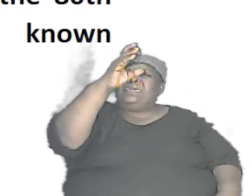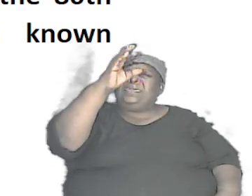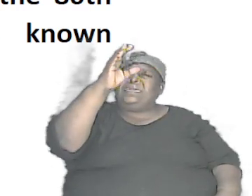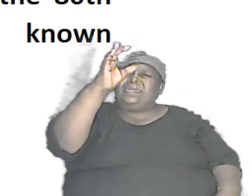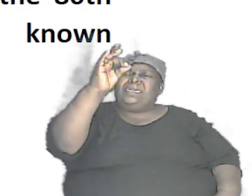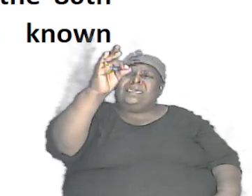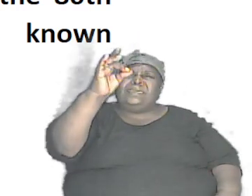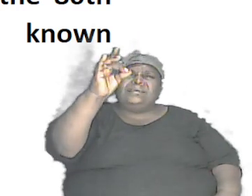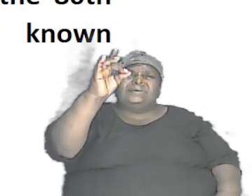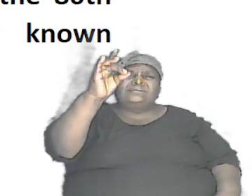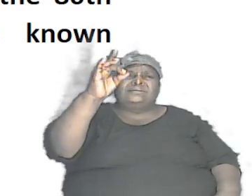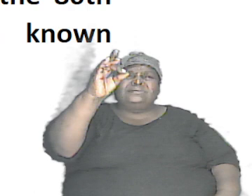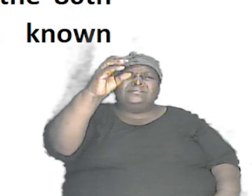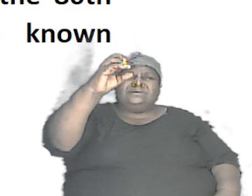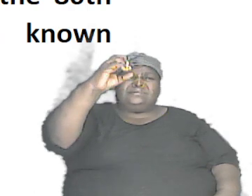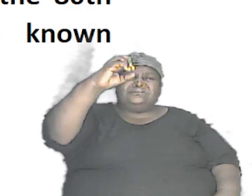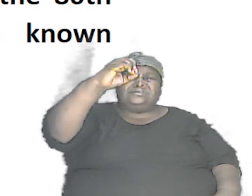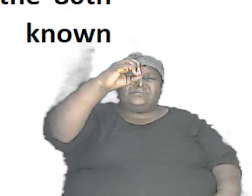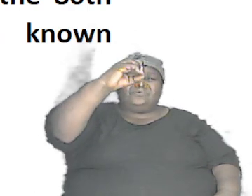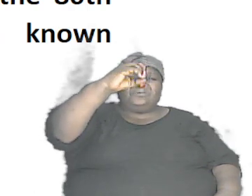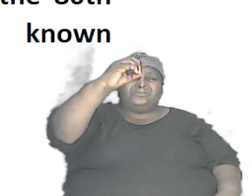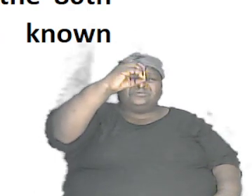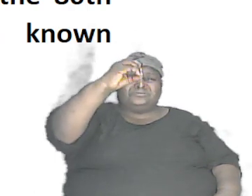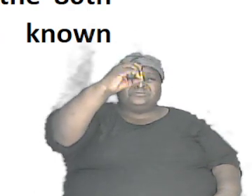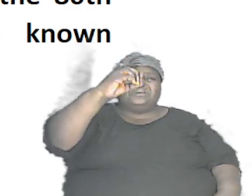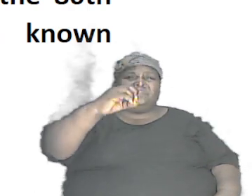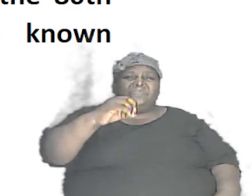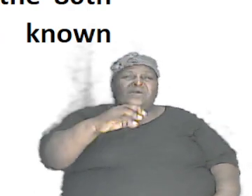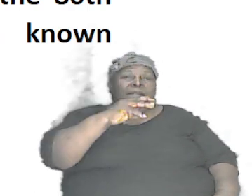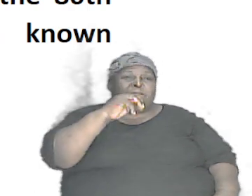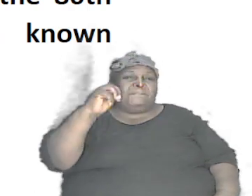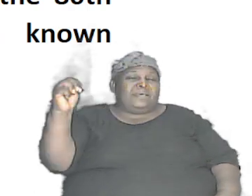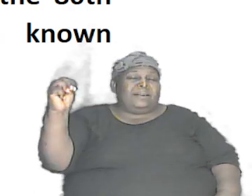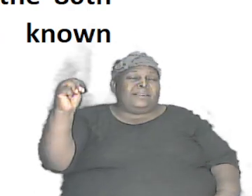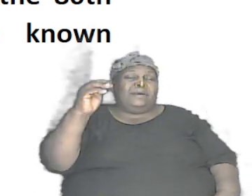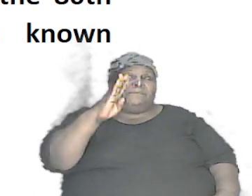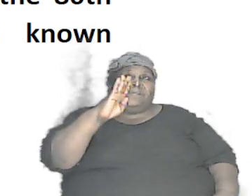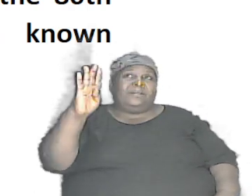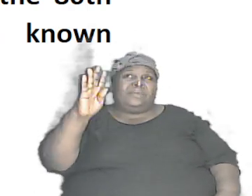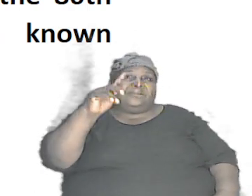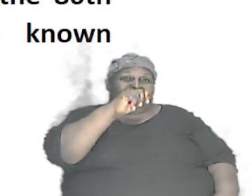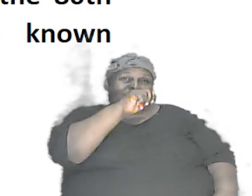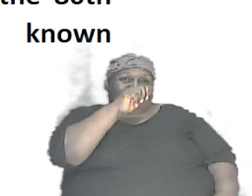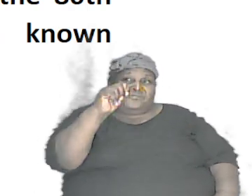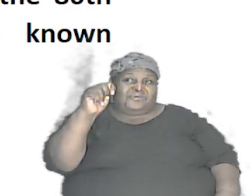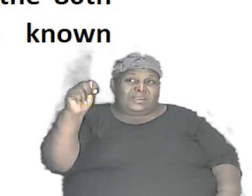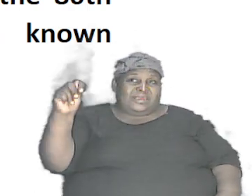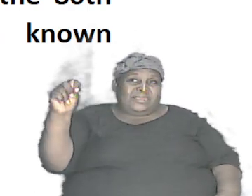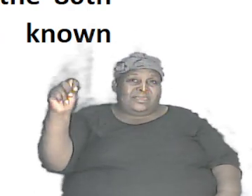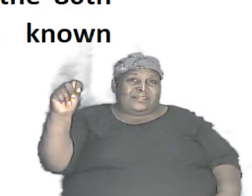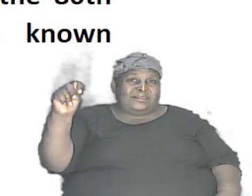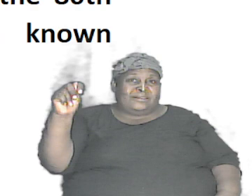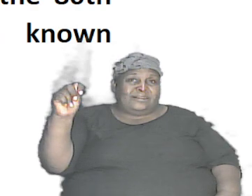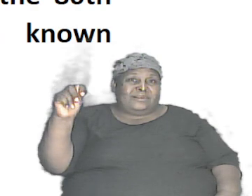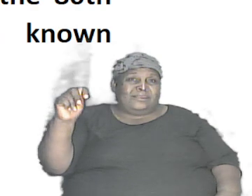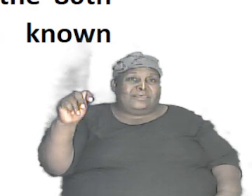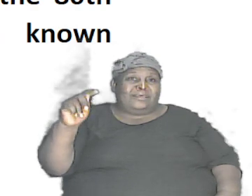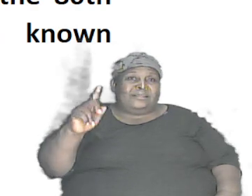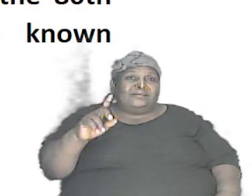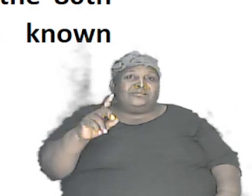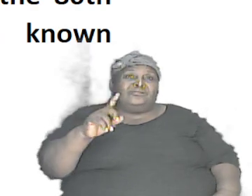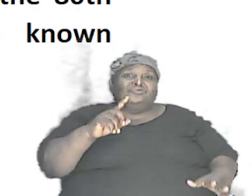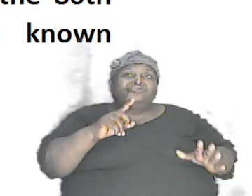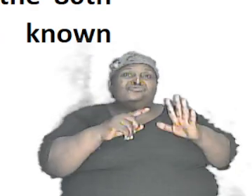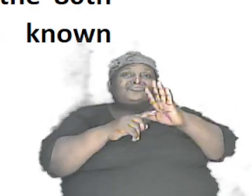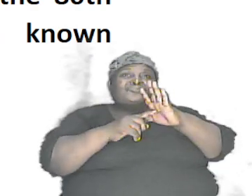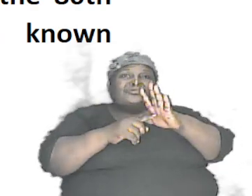don't think they have millions then you have billions then you have trillions then you have I don't know what you would call that but that is showing you